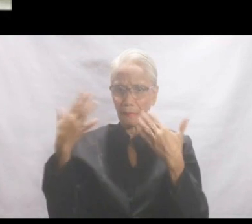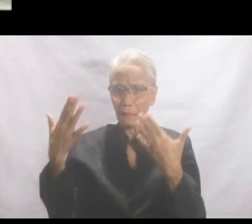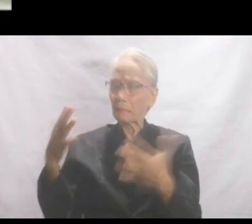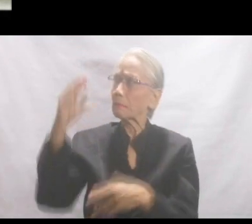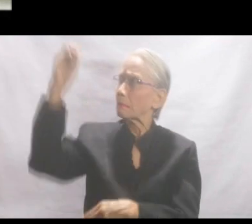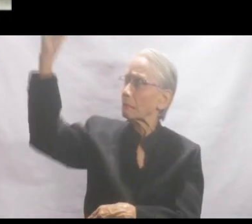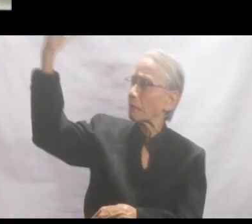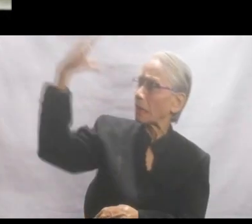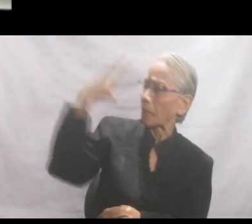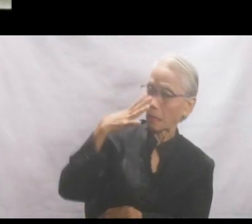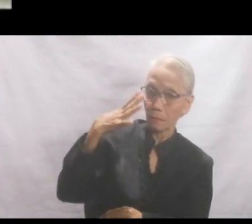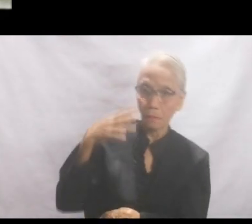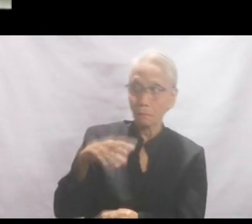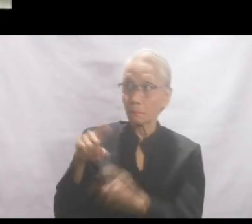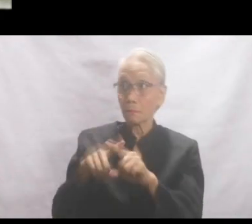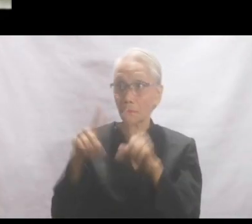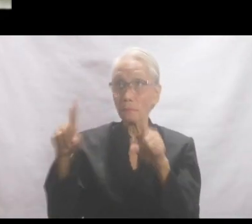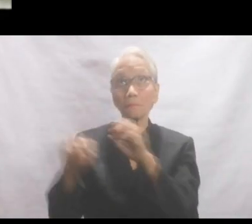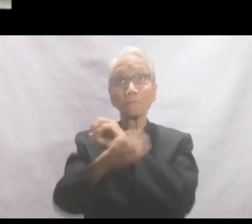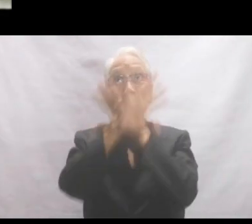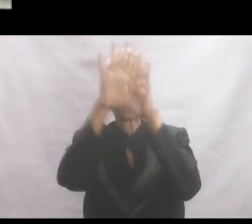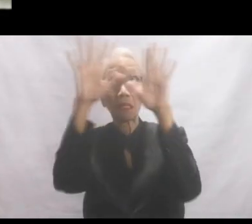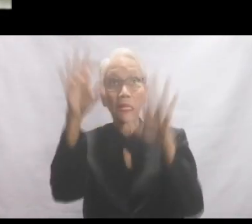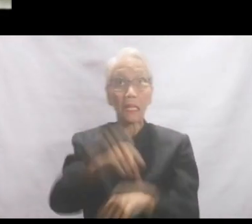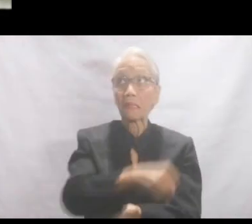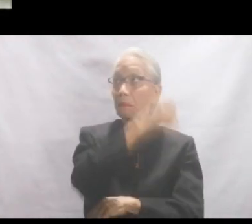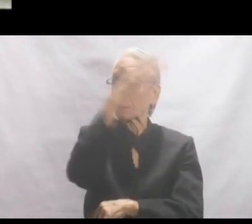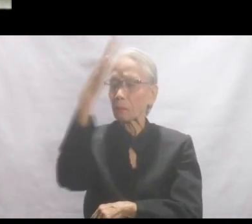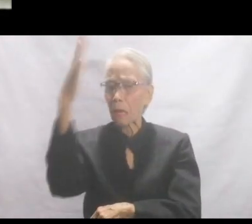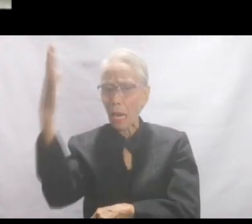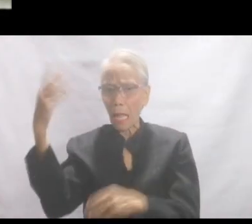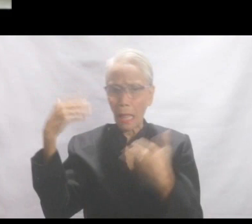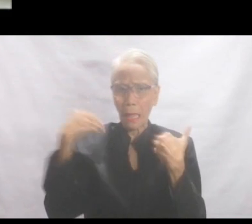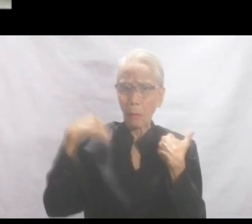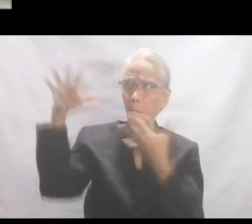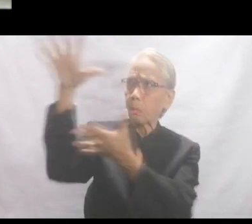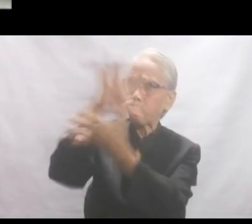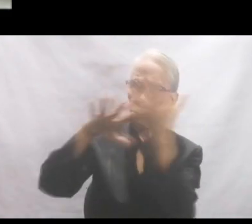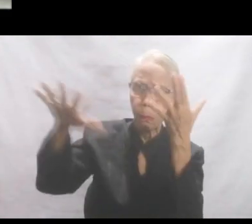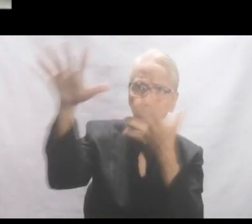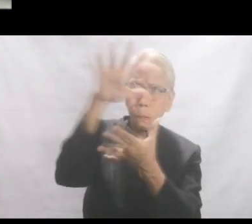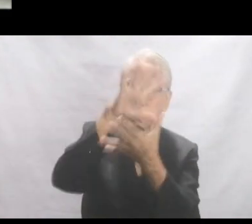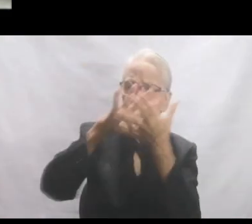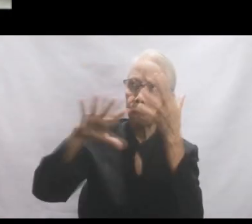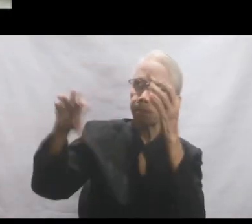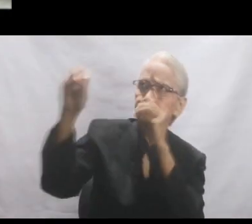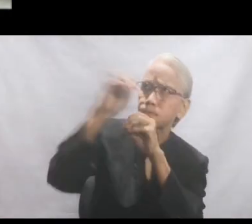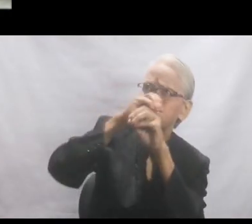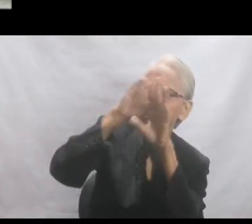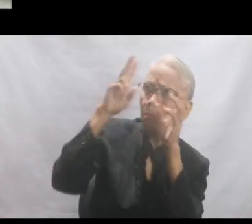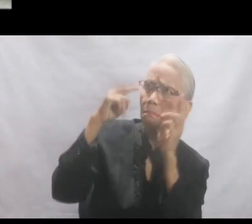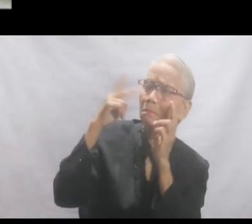and fishers alike. But as he burned bright in the sky, a cloud moved in front of him and obscured his sight.